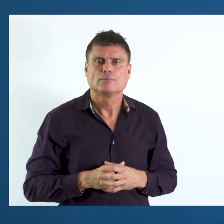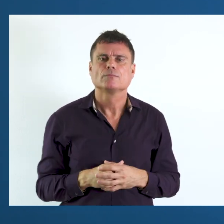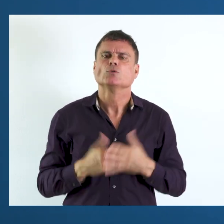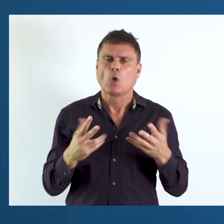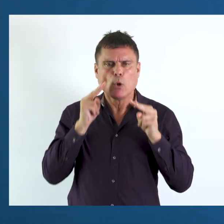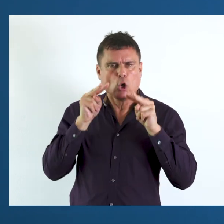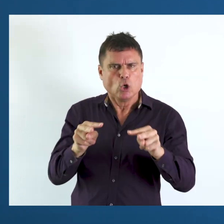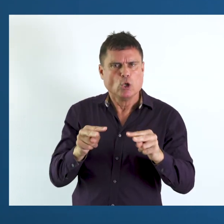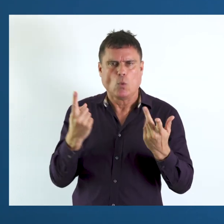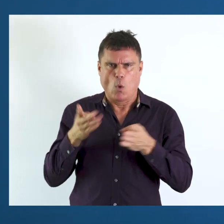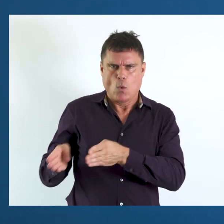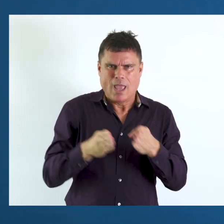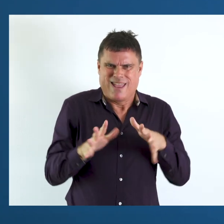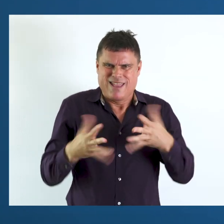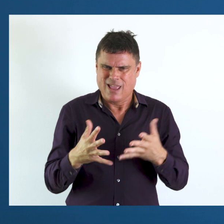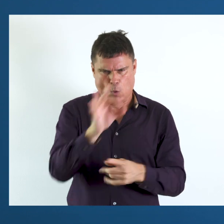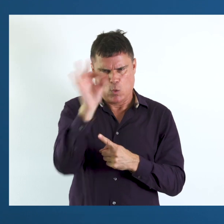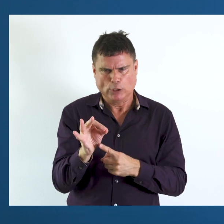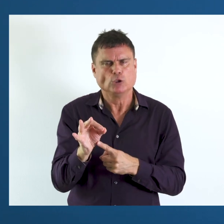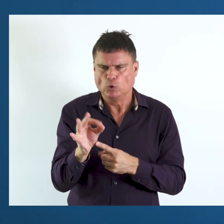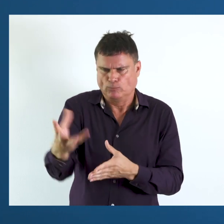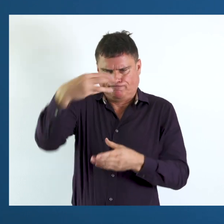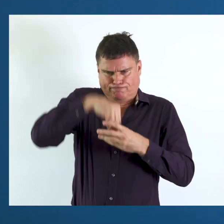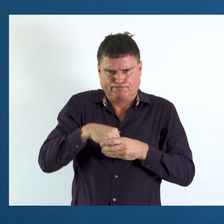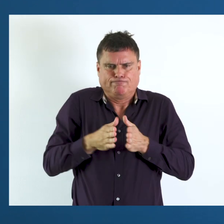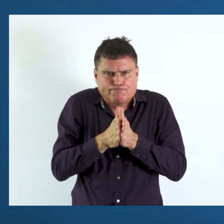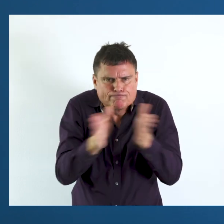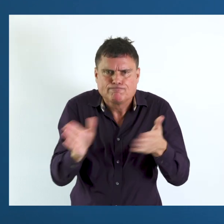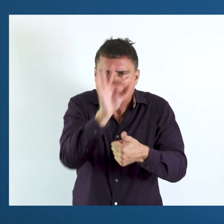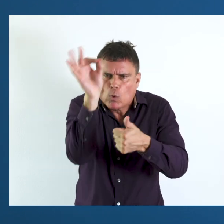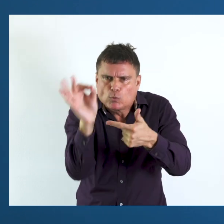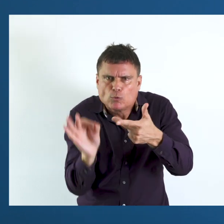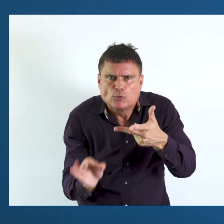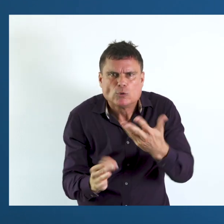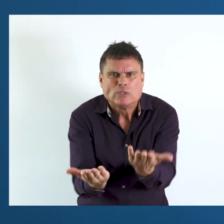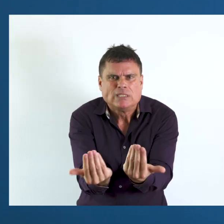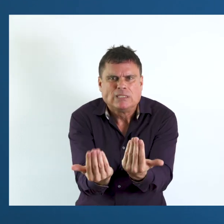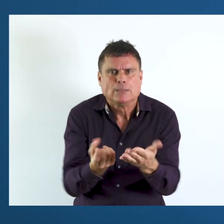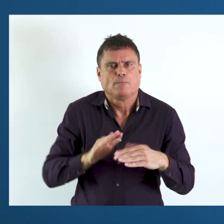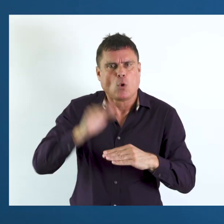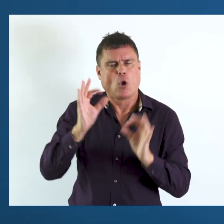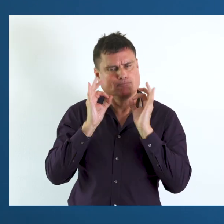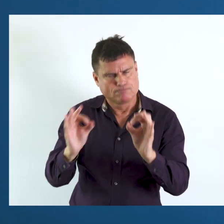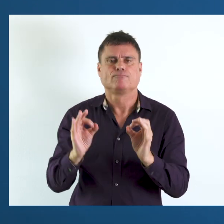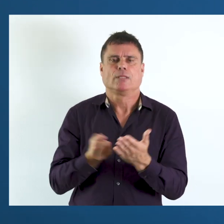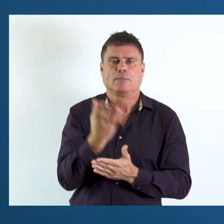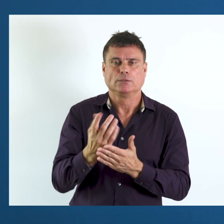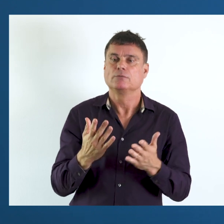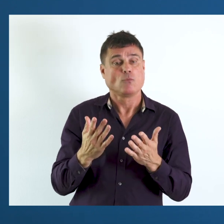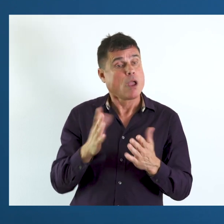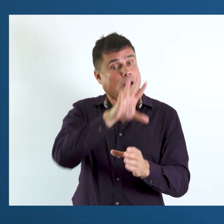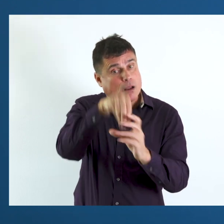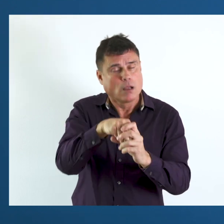the barriers they face in getting a good education. So that's one way to do it, to include those kinds of questions